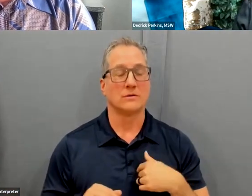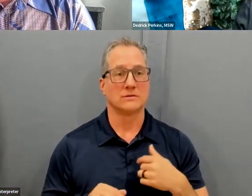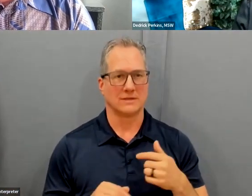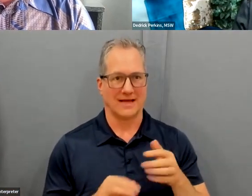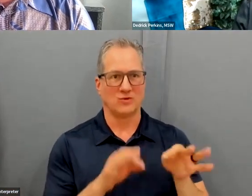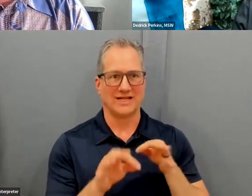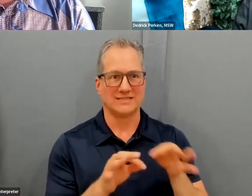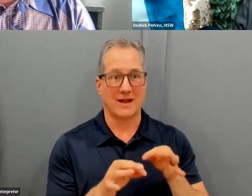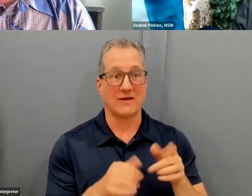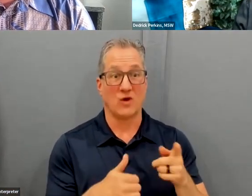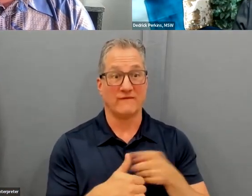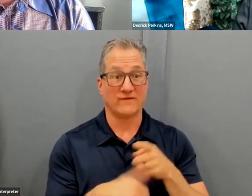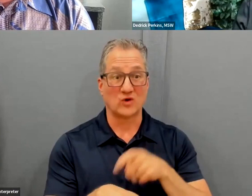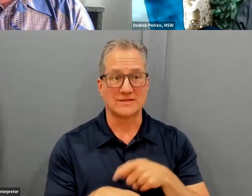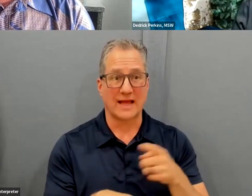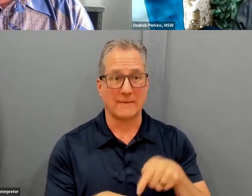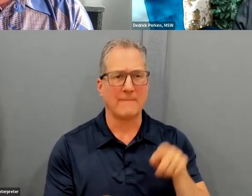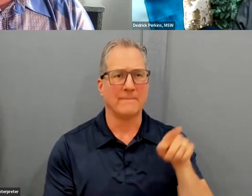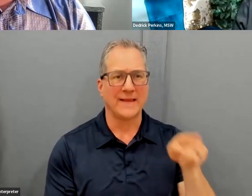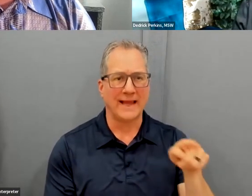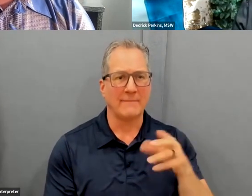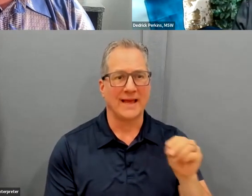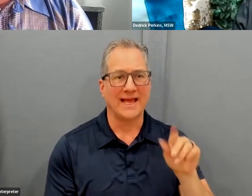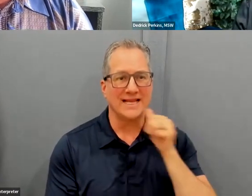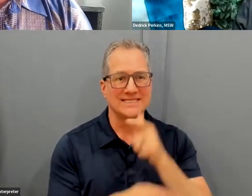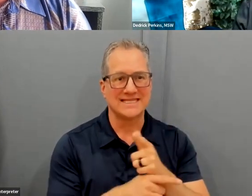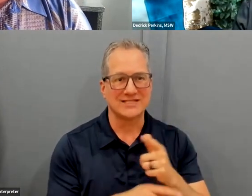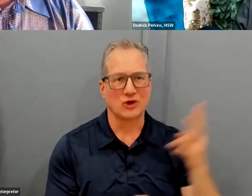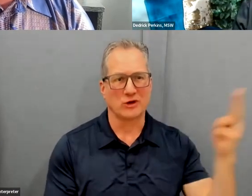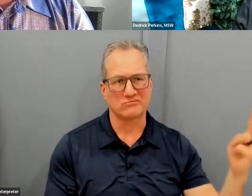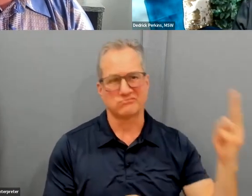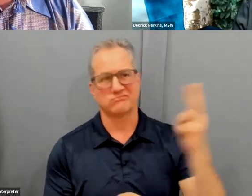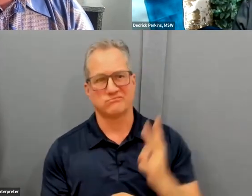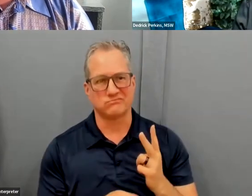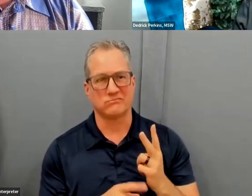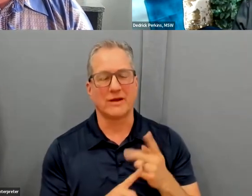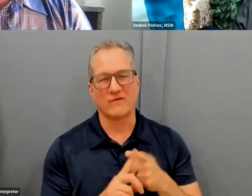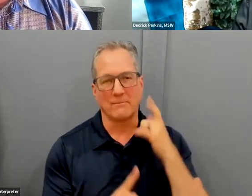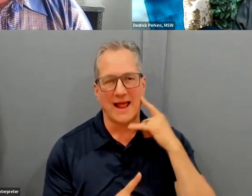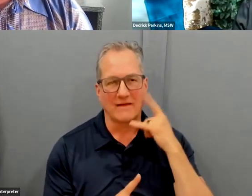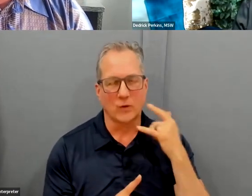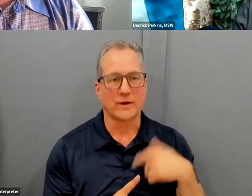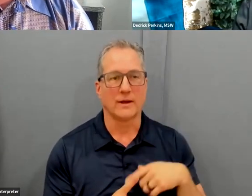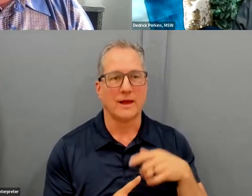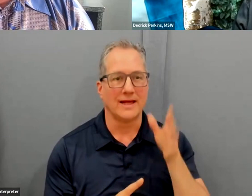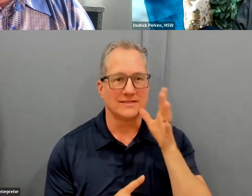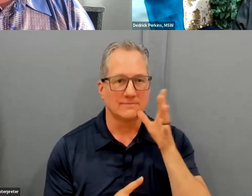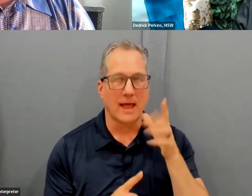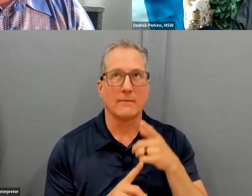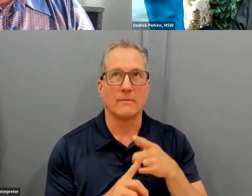when he came to Hawaii, him and his sister, from Canada, because that's where he was living at that time. His mom was Canadian.